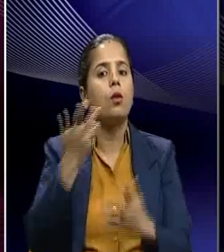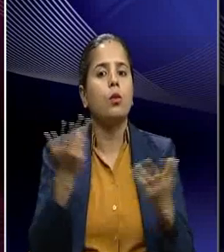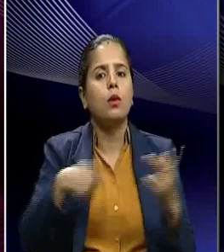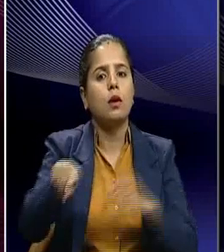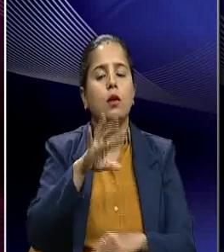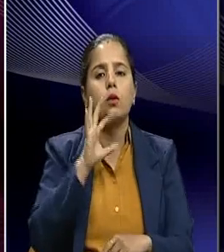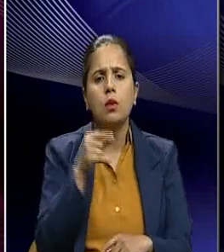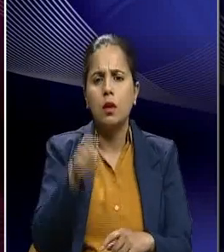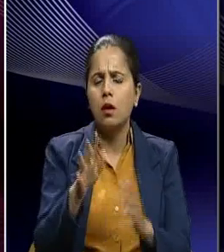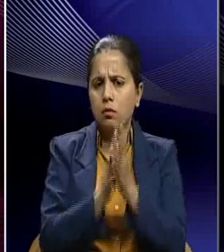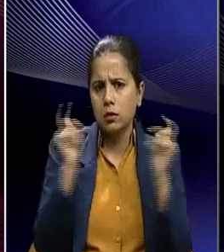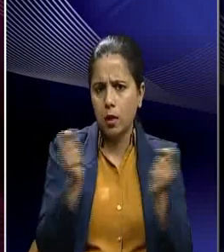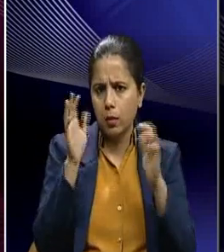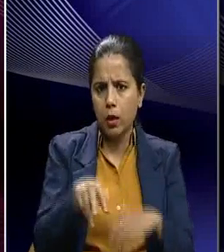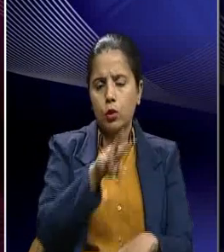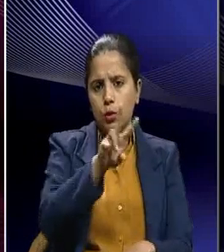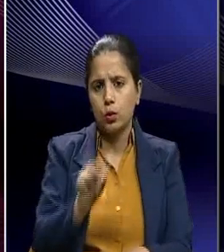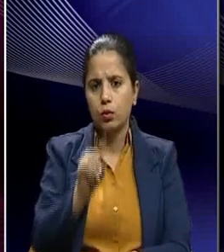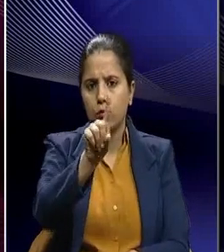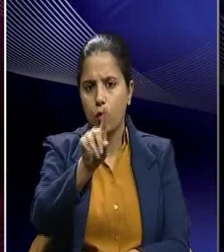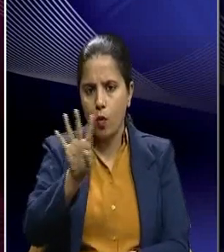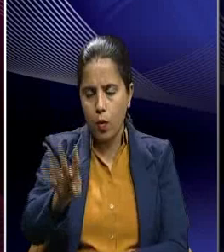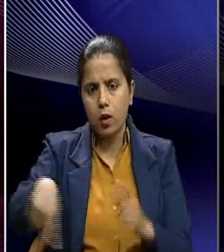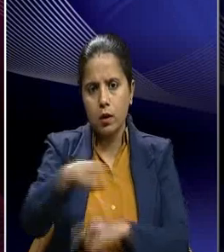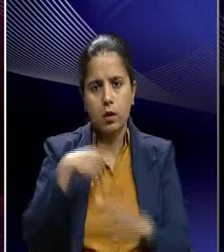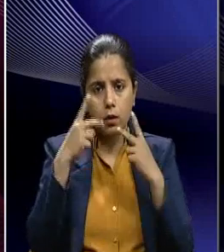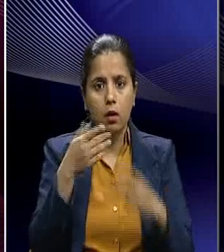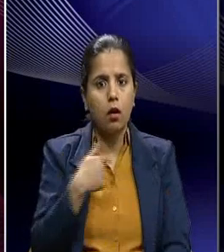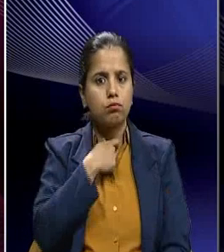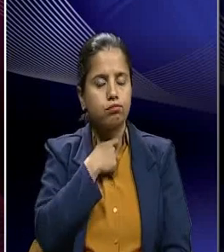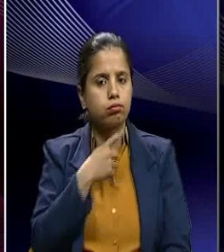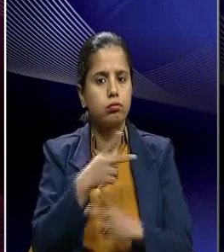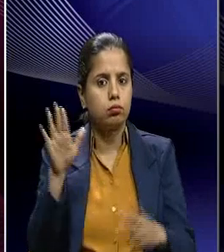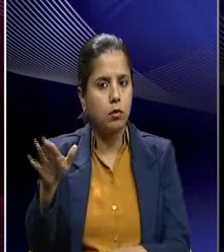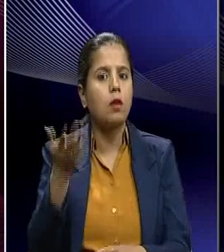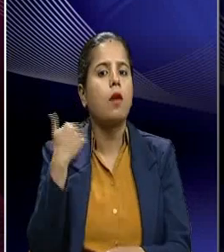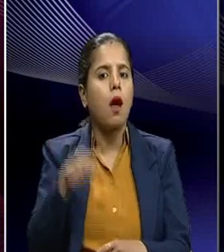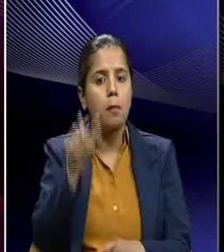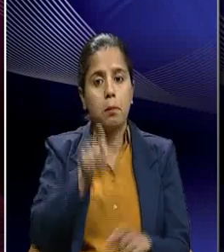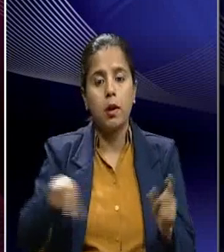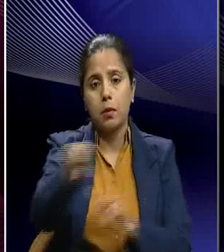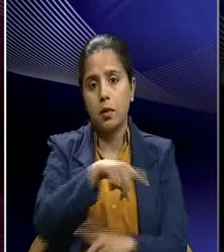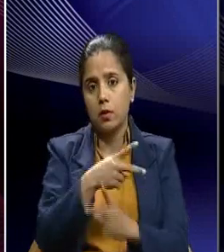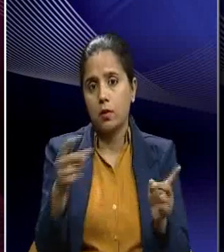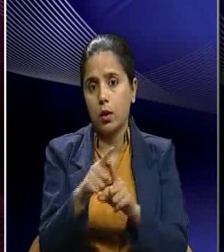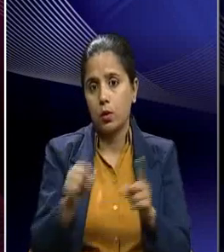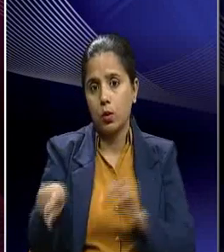been celebrated since 2014 and even a pledge is being taken by the citizens of the country to in a way